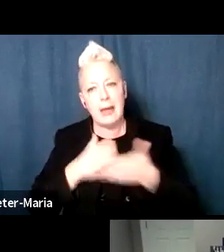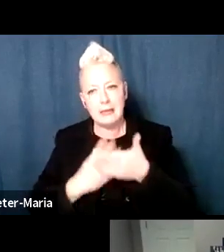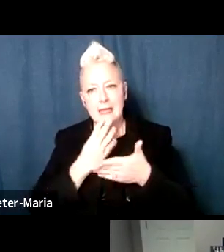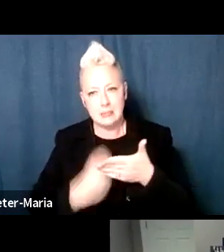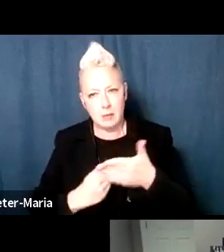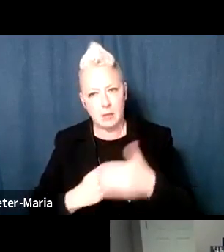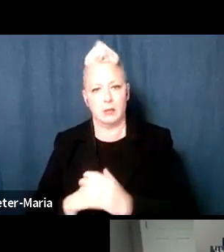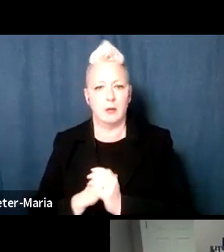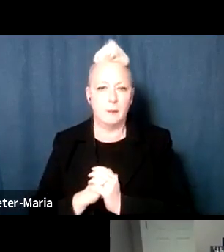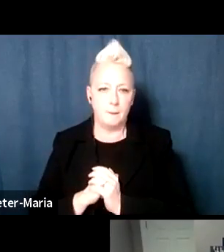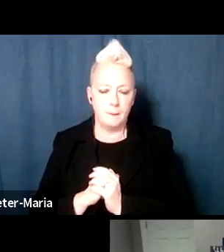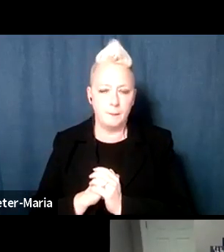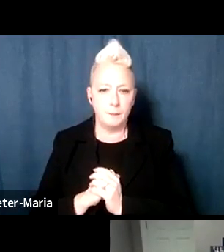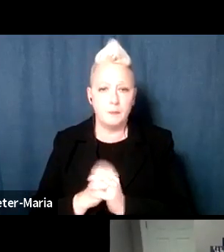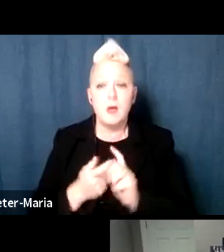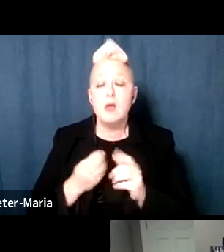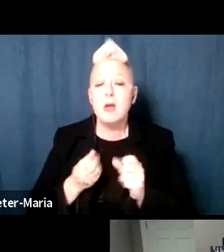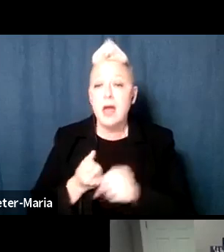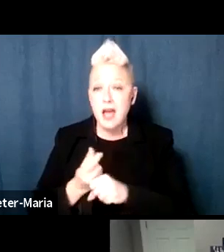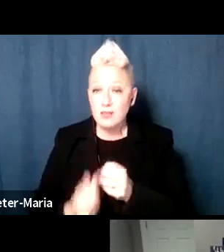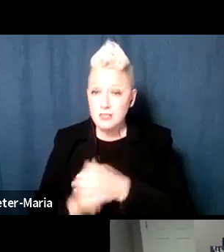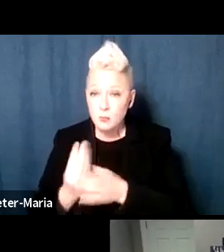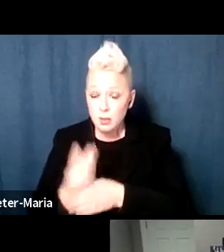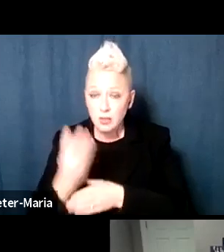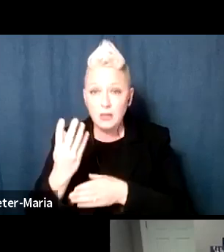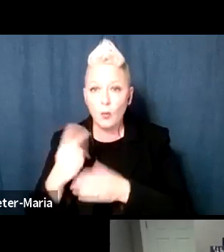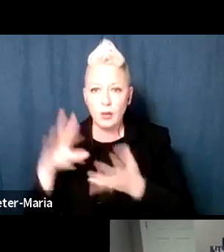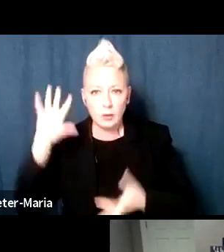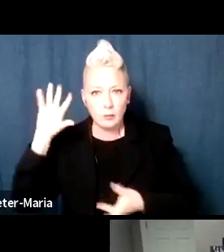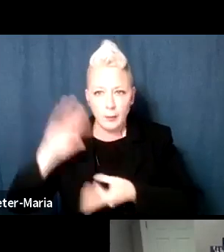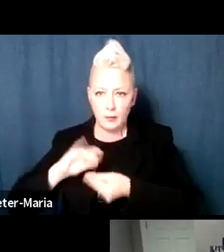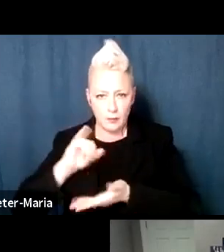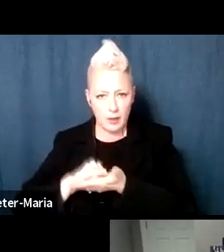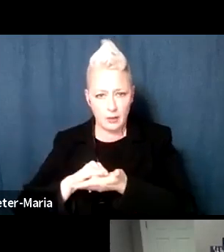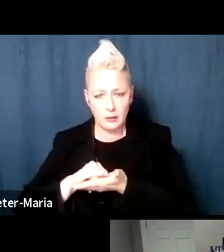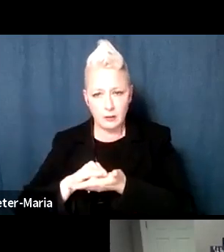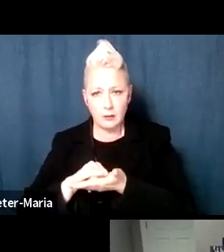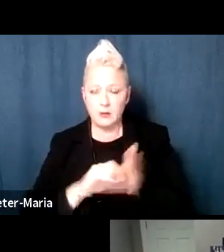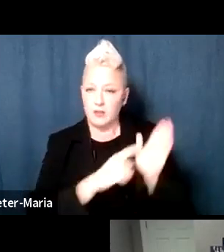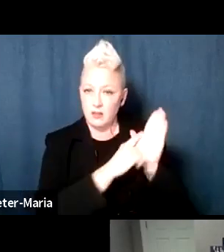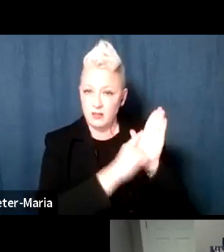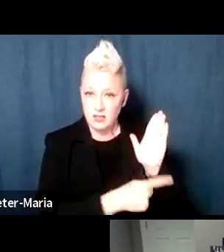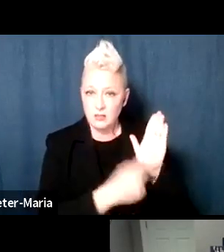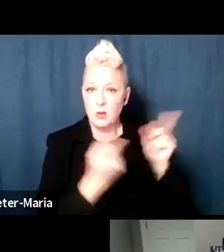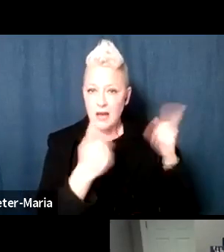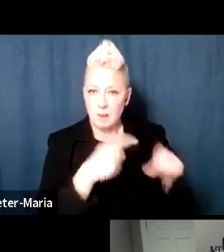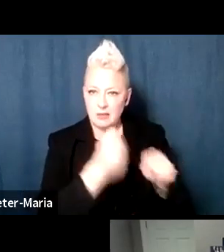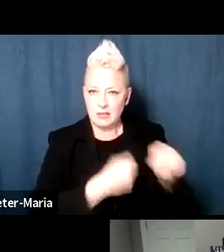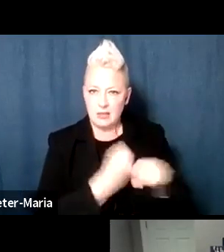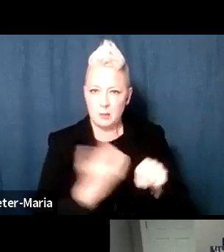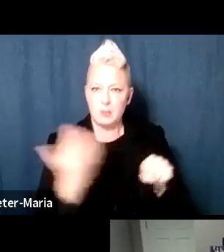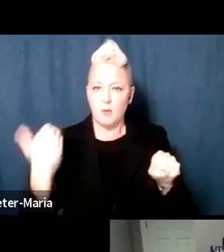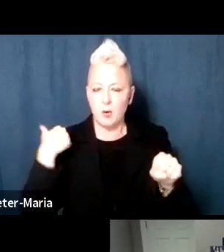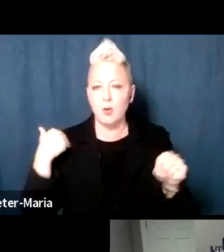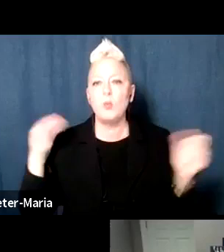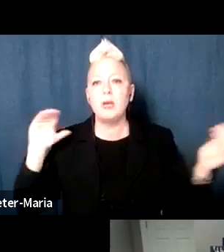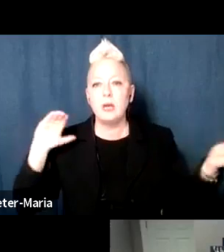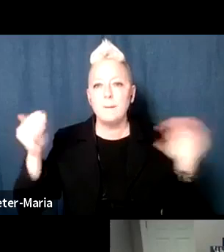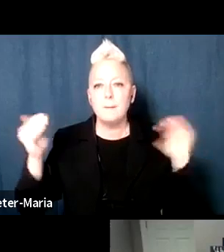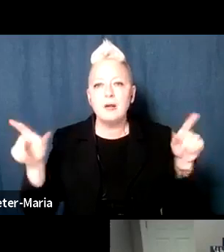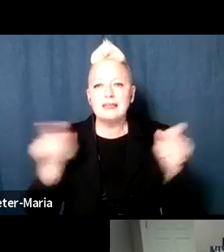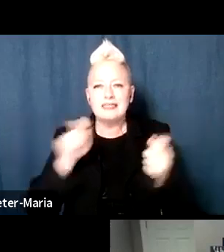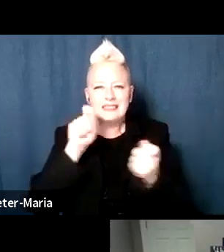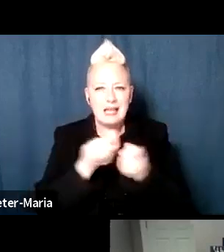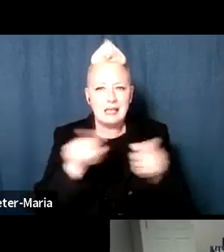it and every spring, we compile that. And we say these are the figures from the year before. So we're really comparing apples and apples.